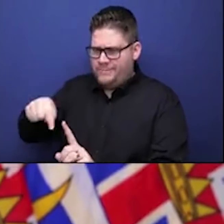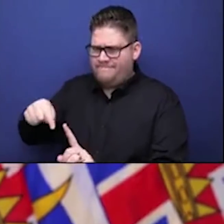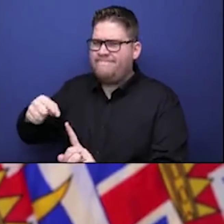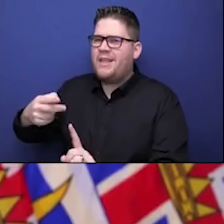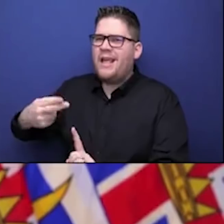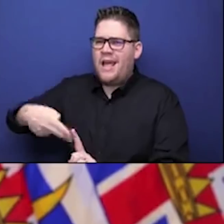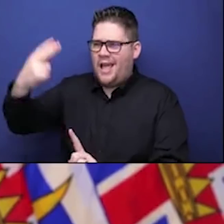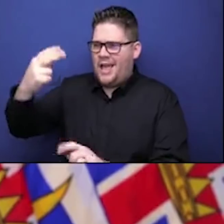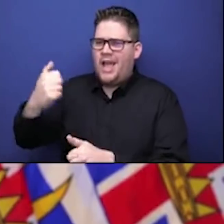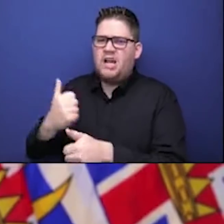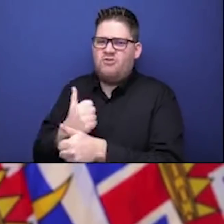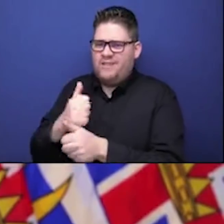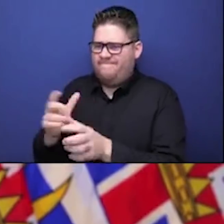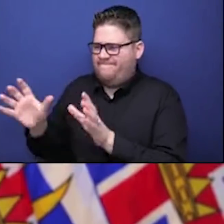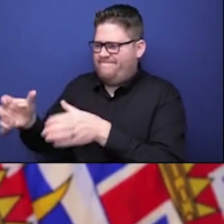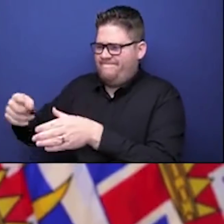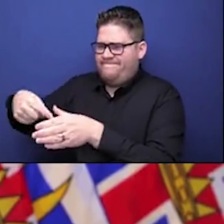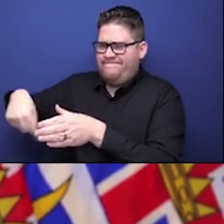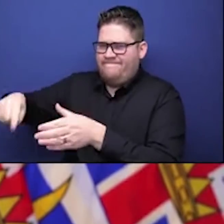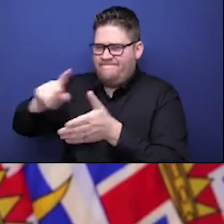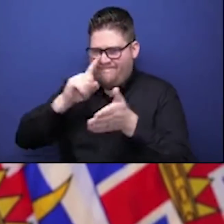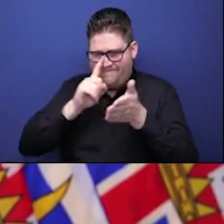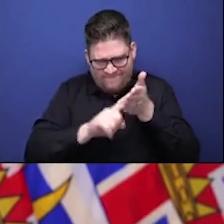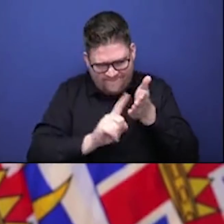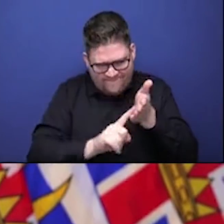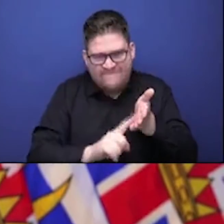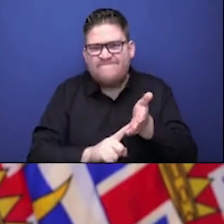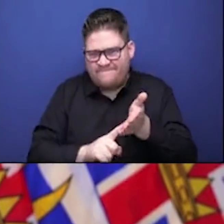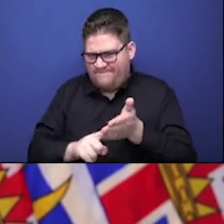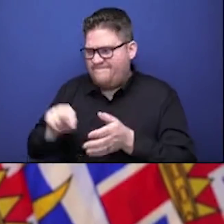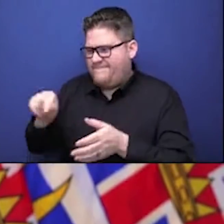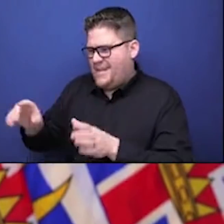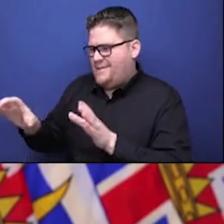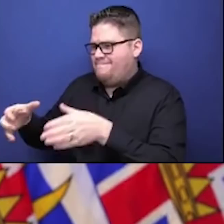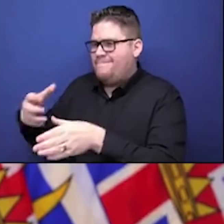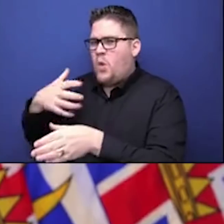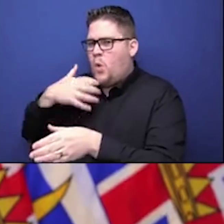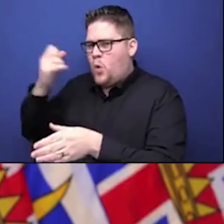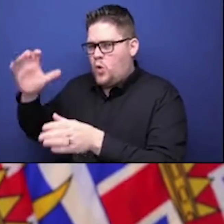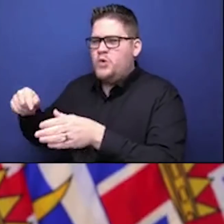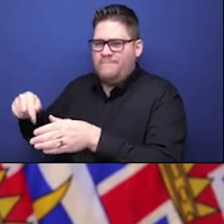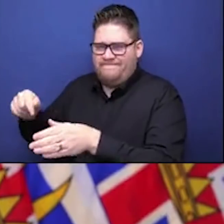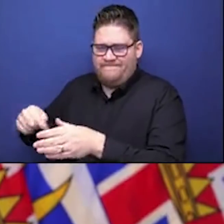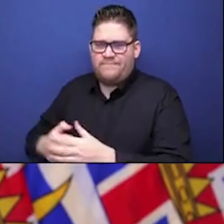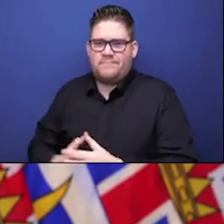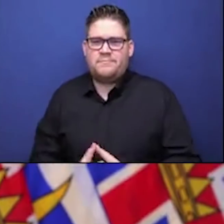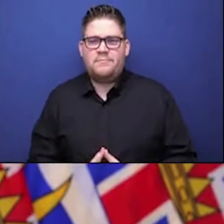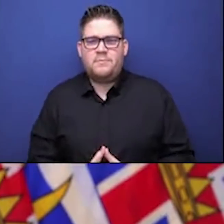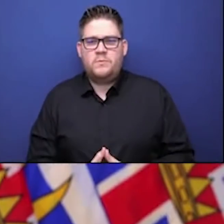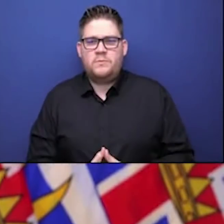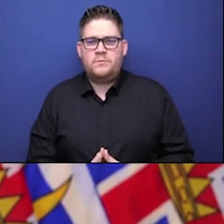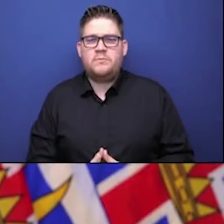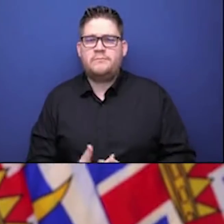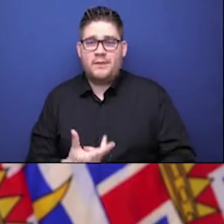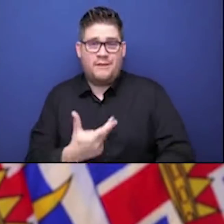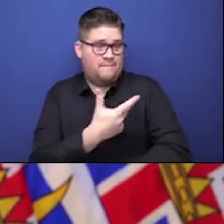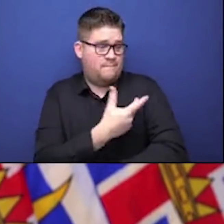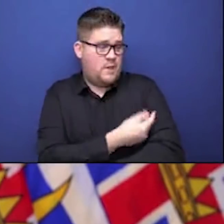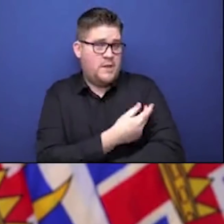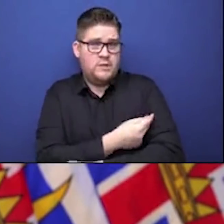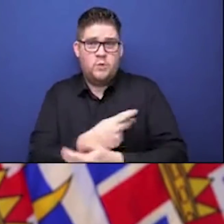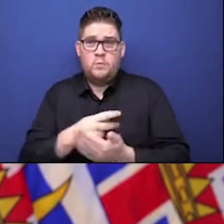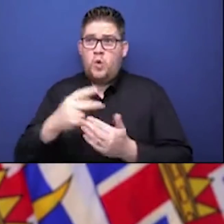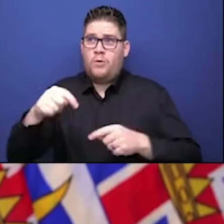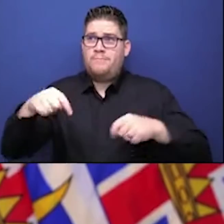That is why here in BC, like many jurisdictions around the world, the foundation of our immunization program is an age-based